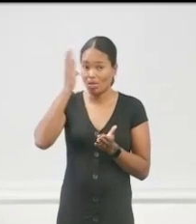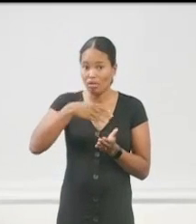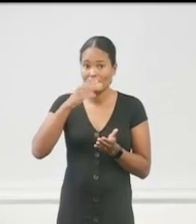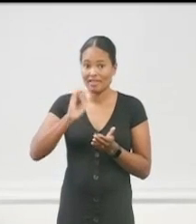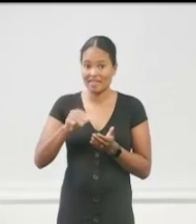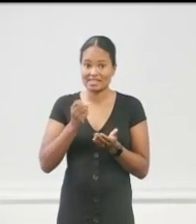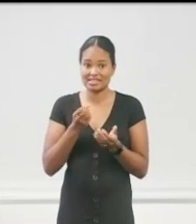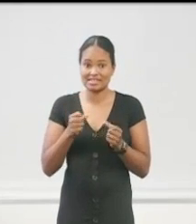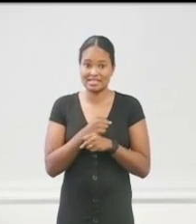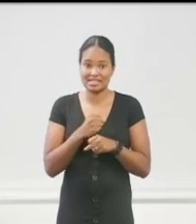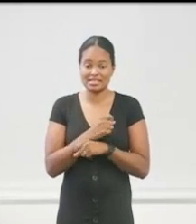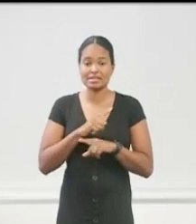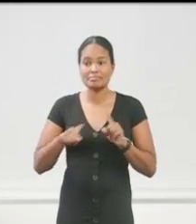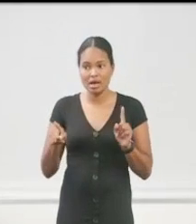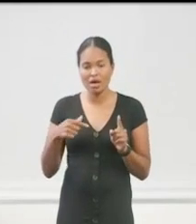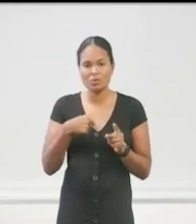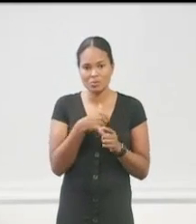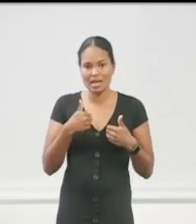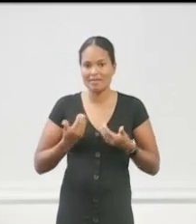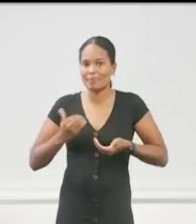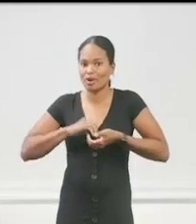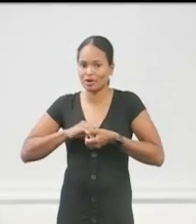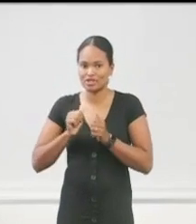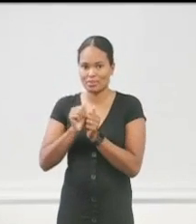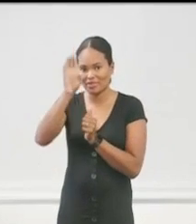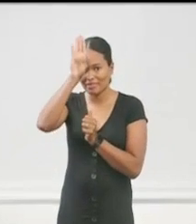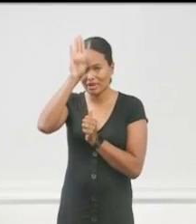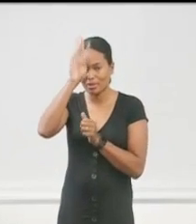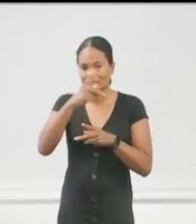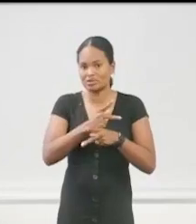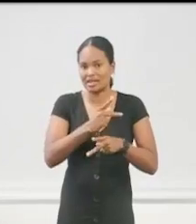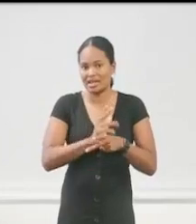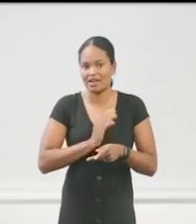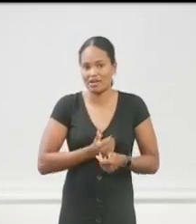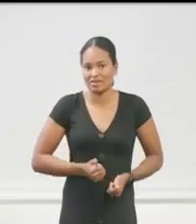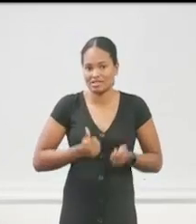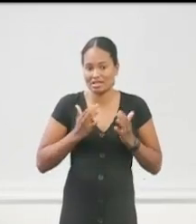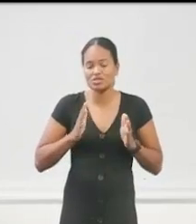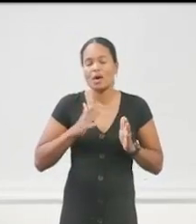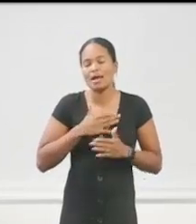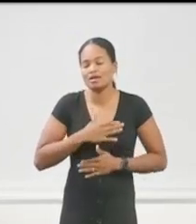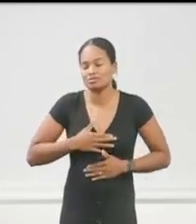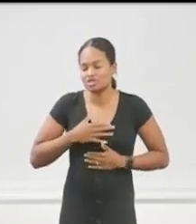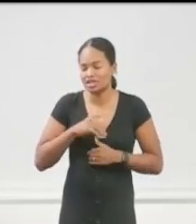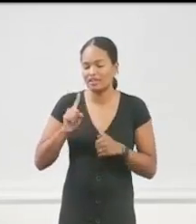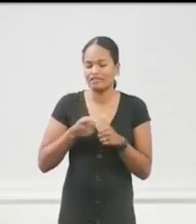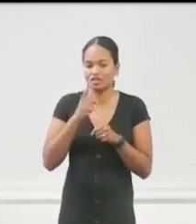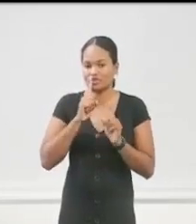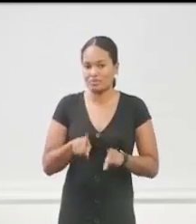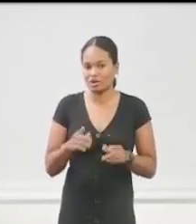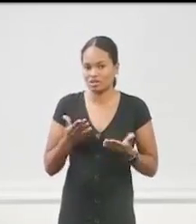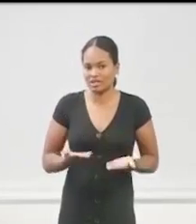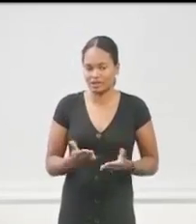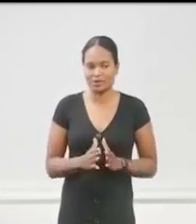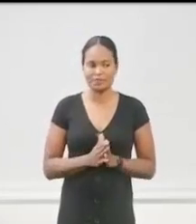to take care of our residents. I'm so appreciative of all the first responders in this room. Thank you. Thanks, John Scott.